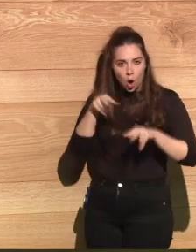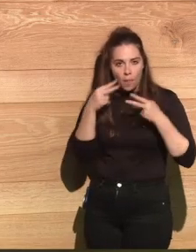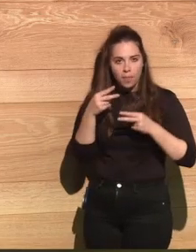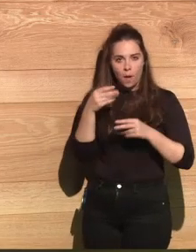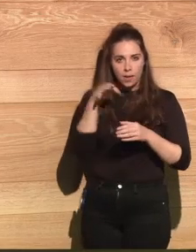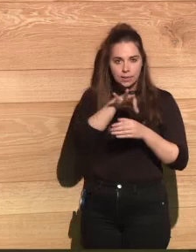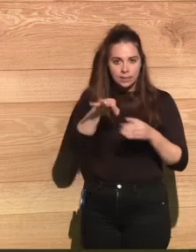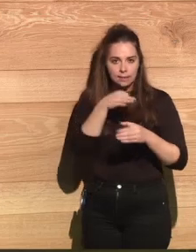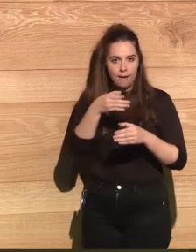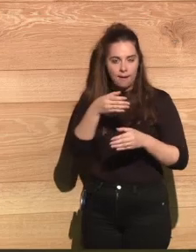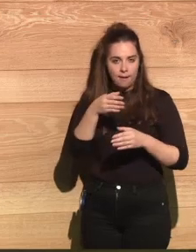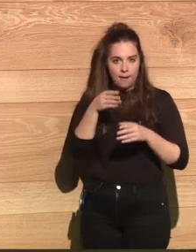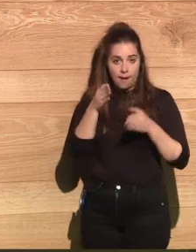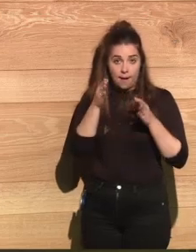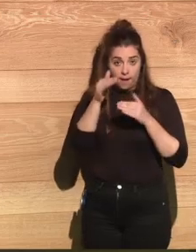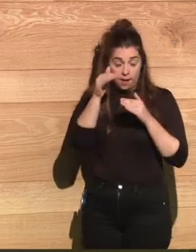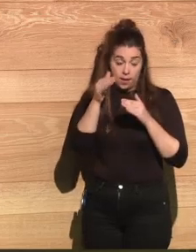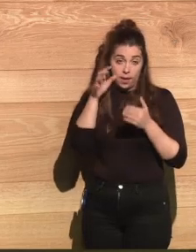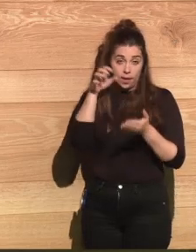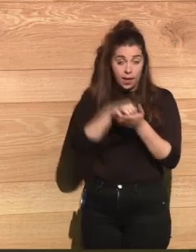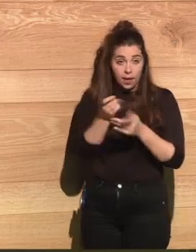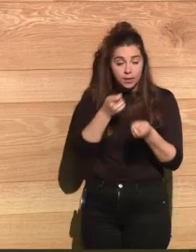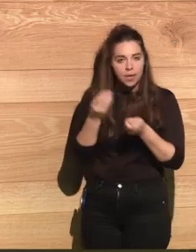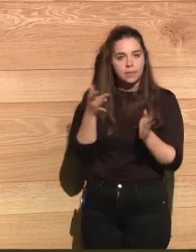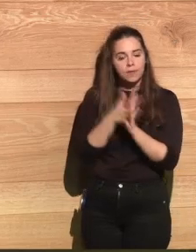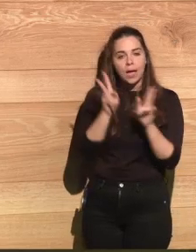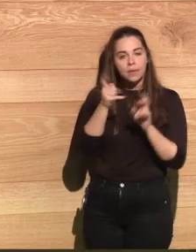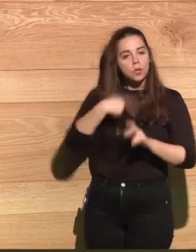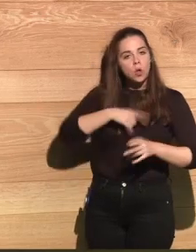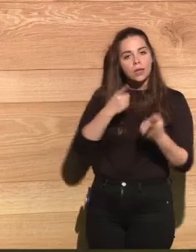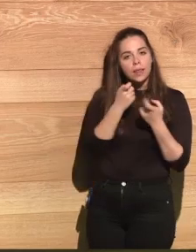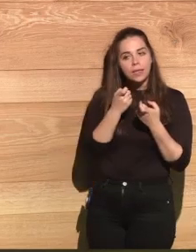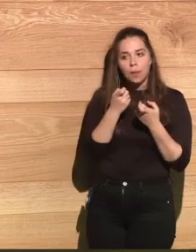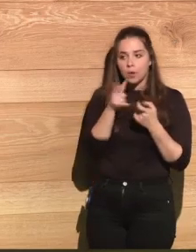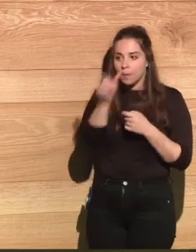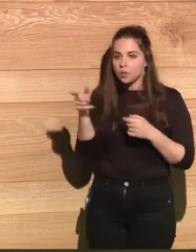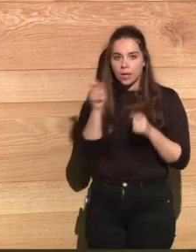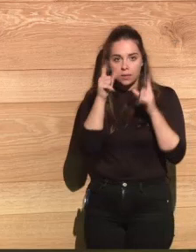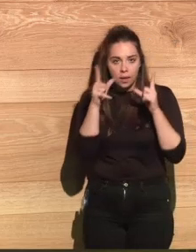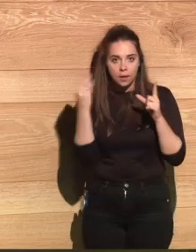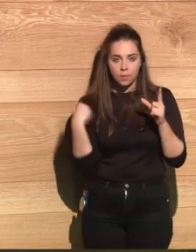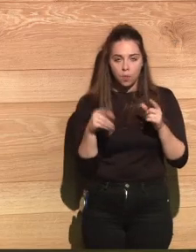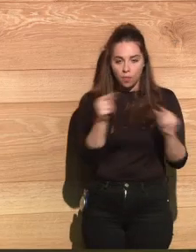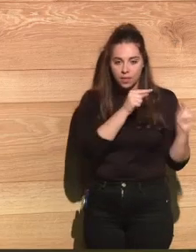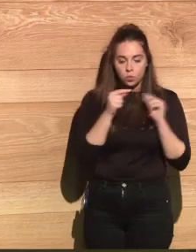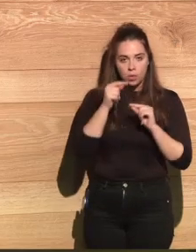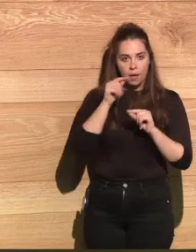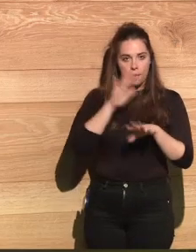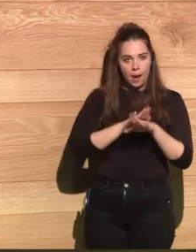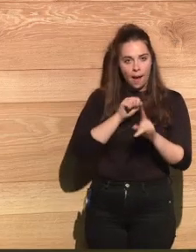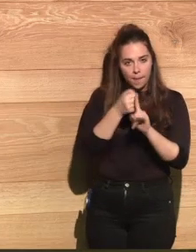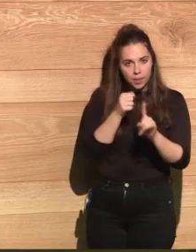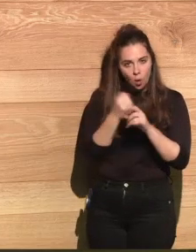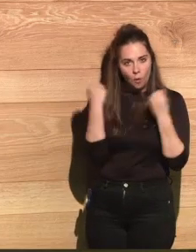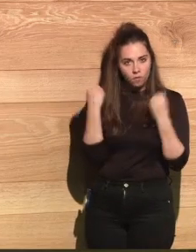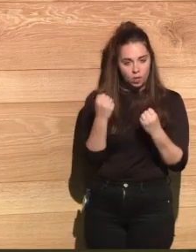cafeterias, in restaurants, everywhere. It's something that we truly need people to know about the topic and have